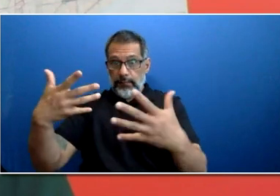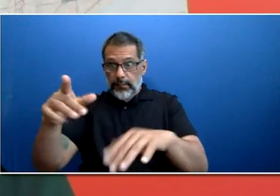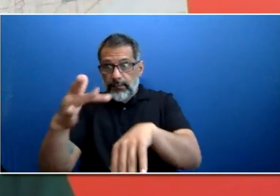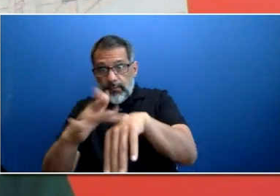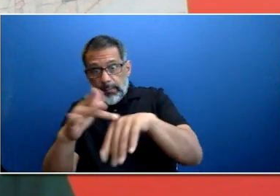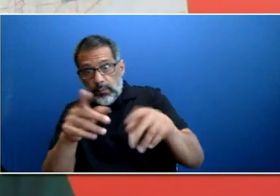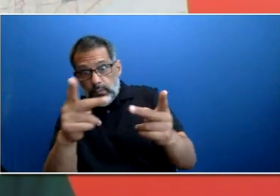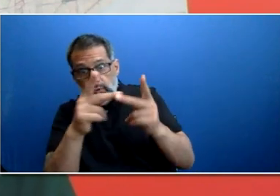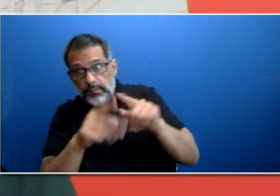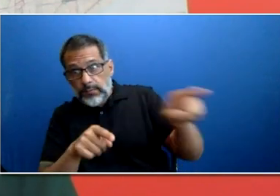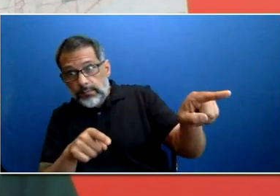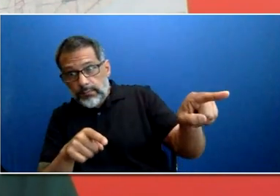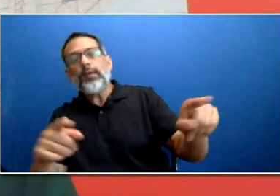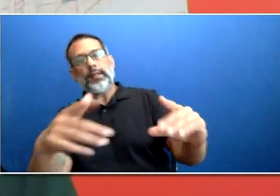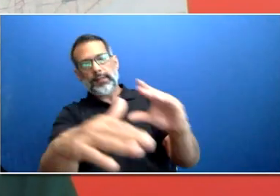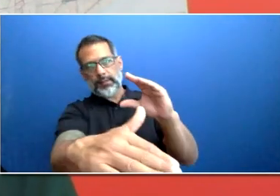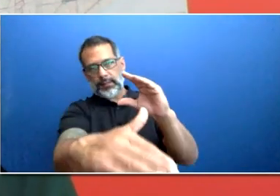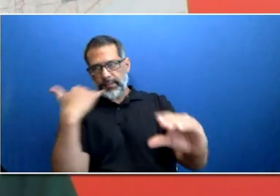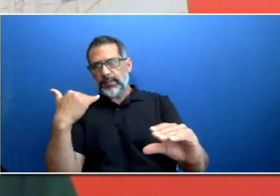Okay.